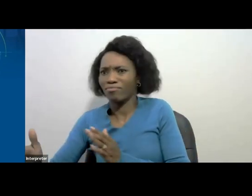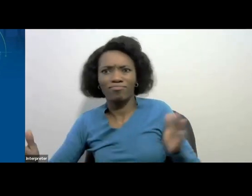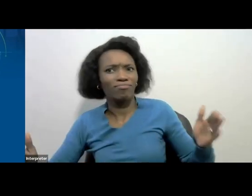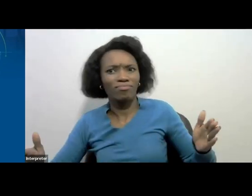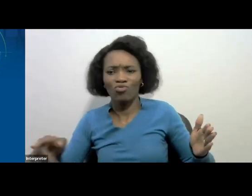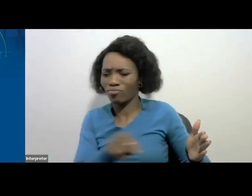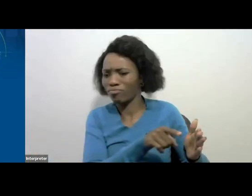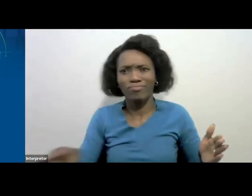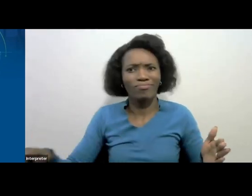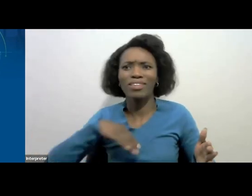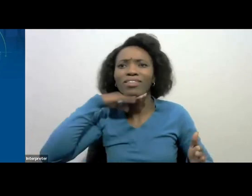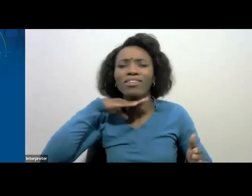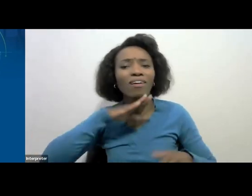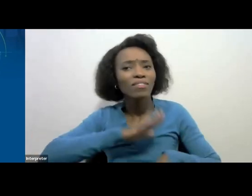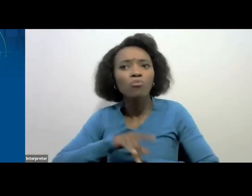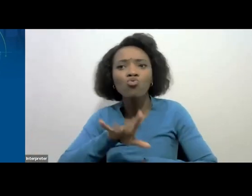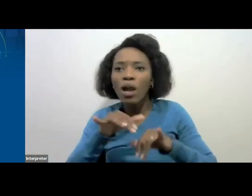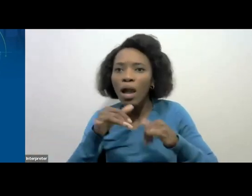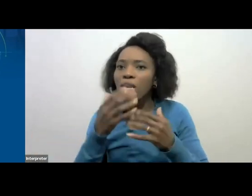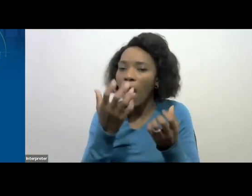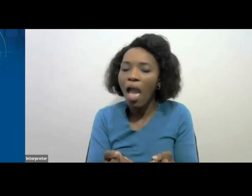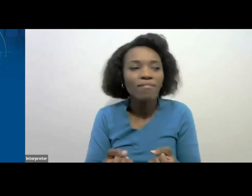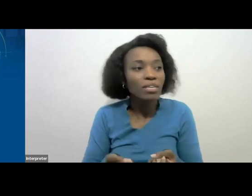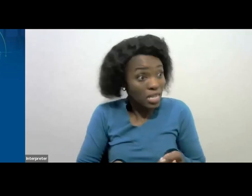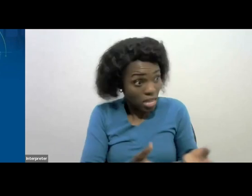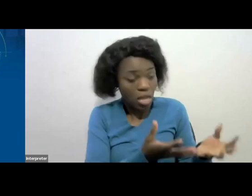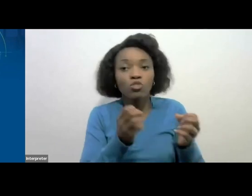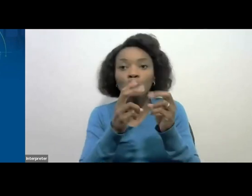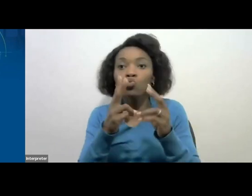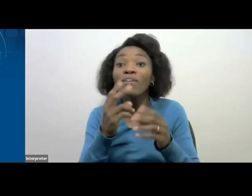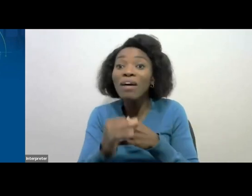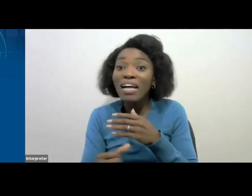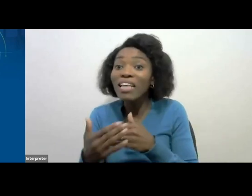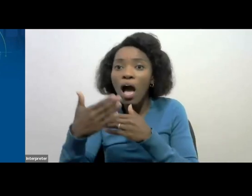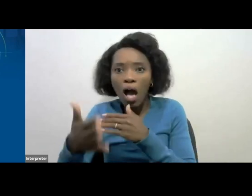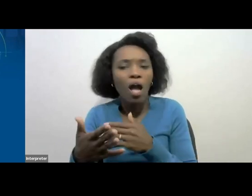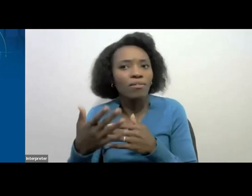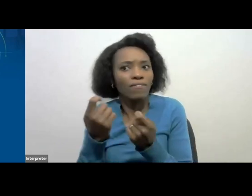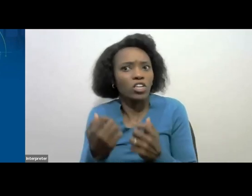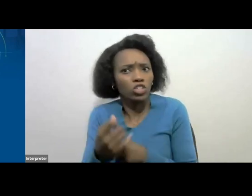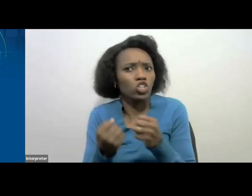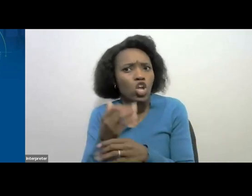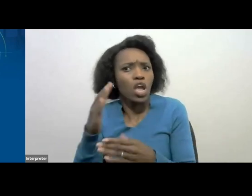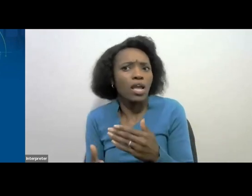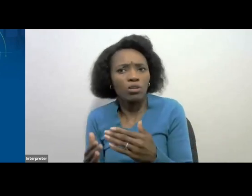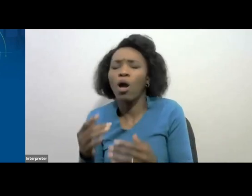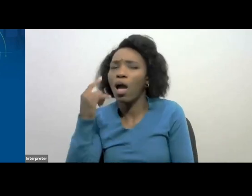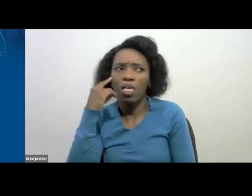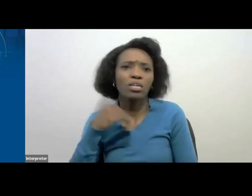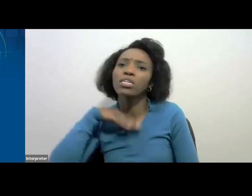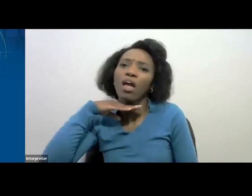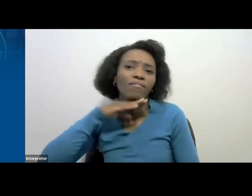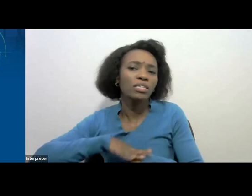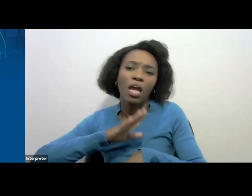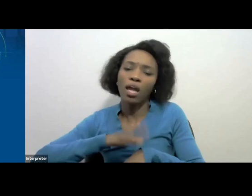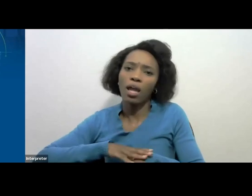a company or you get 12 months after your financial year and I think that is accommodative that is